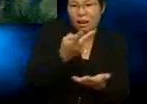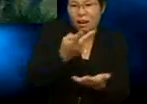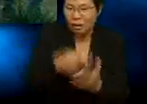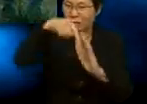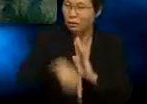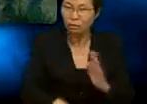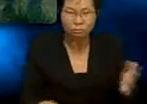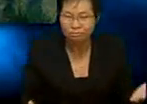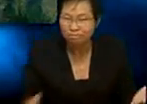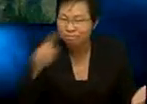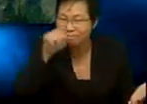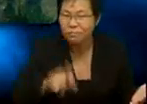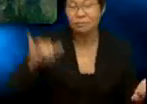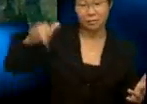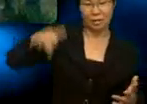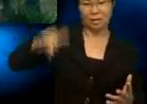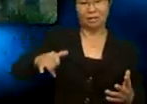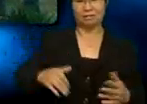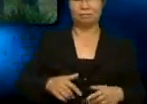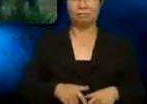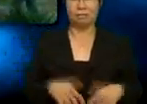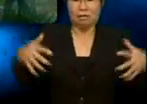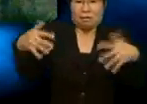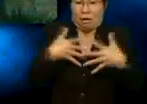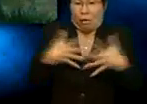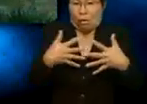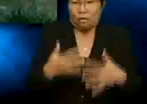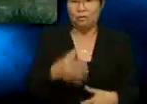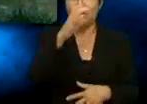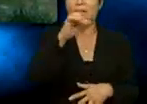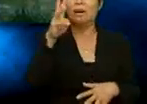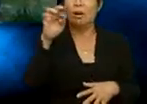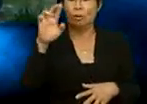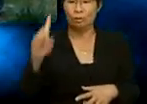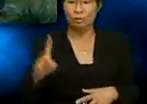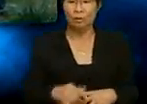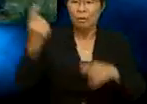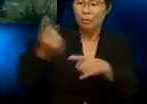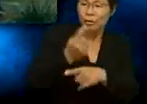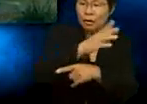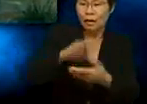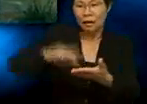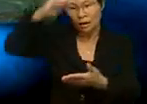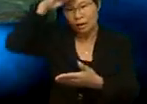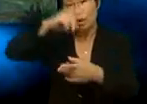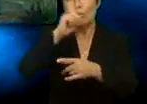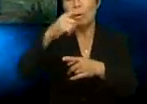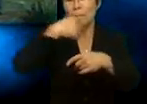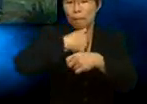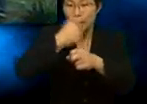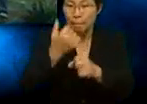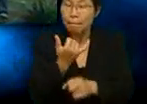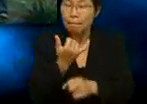Yes. You coward. What? It's only by practicing and learning from one's mistakes that one can improve in any